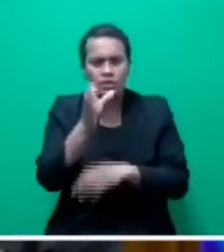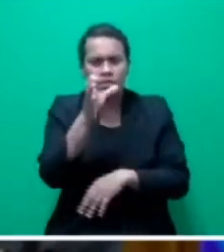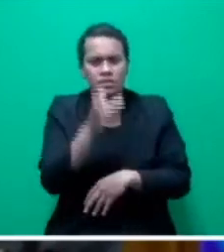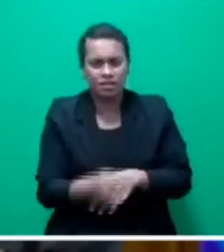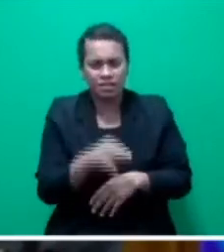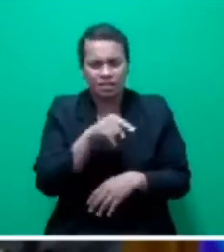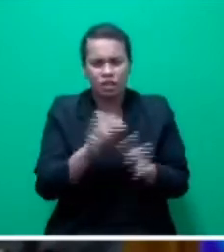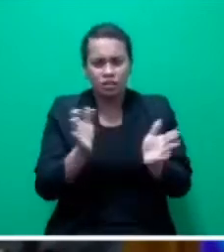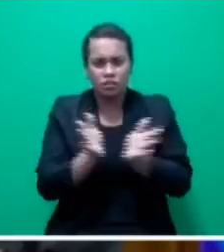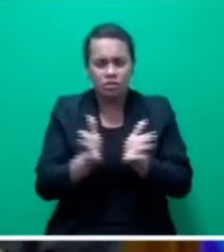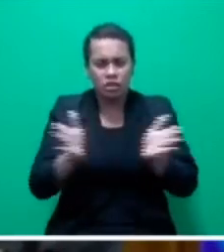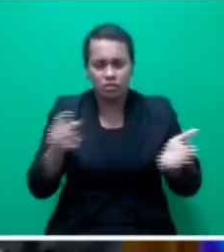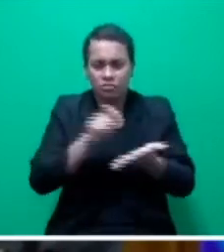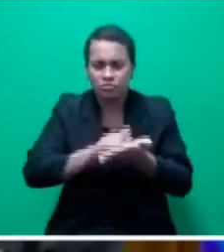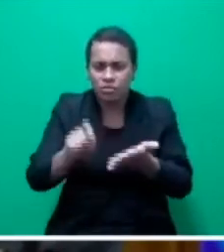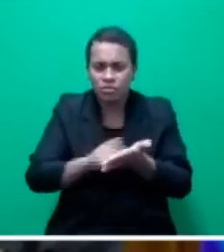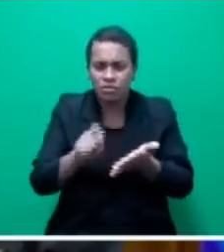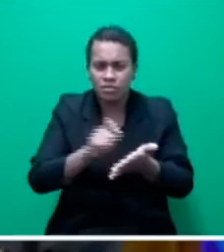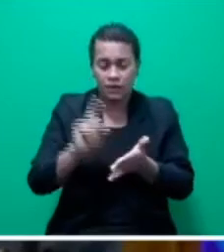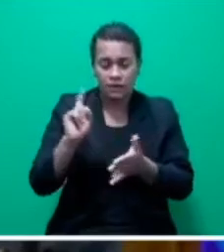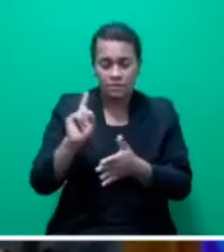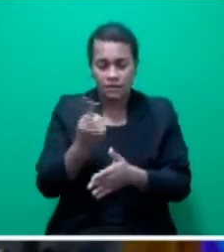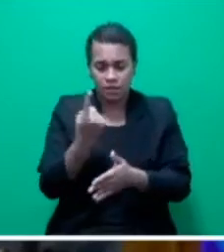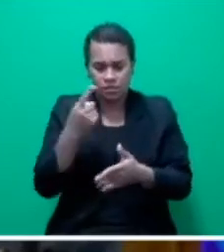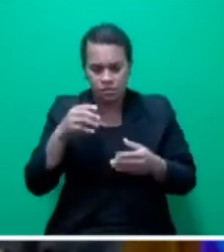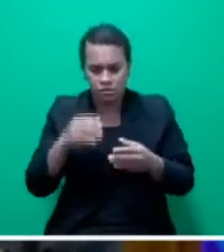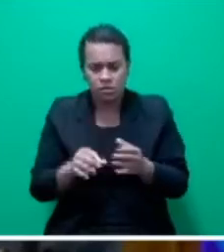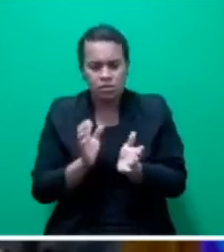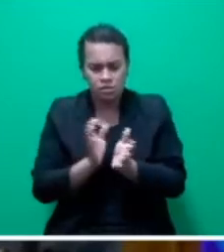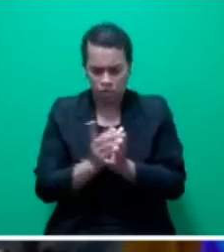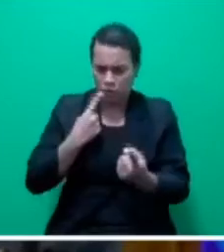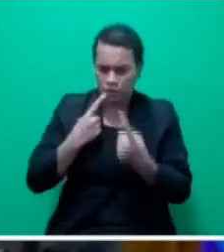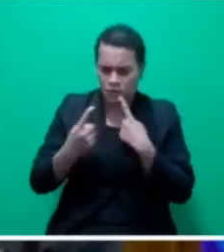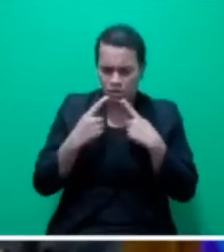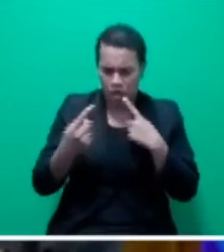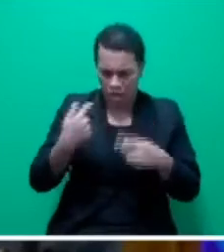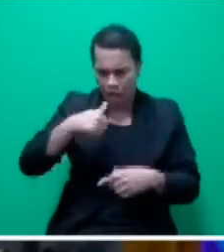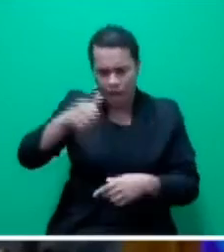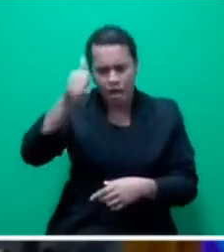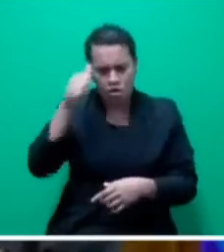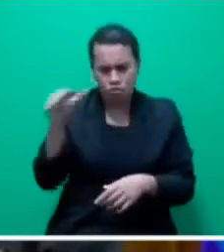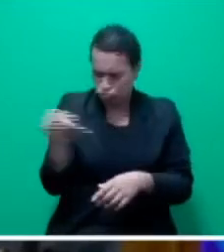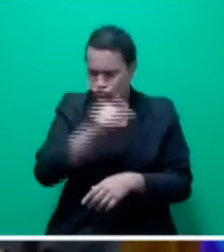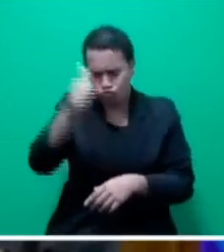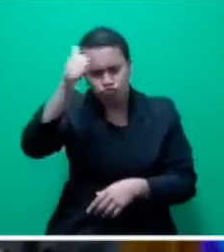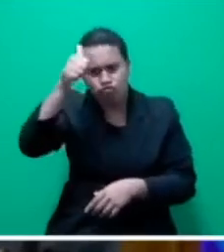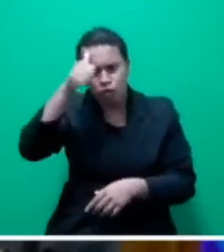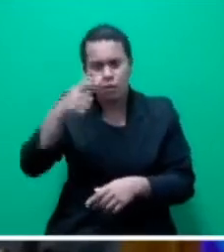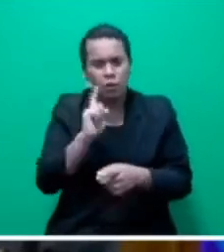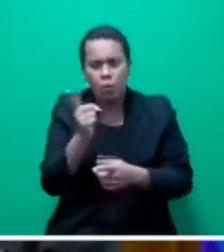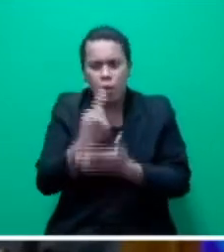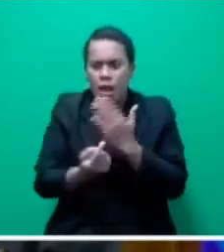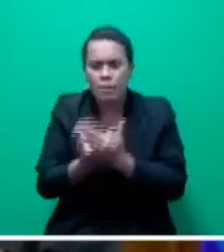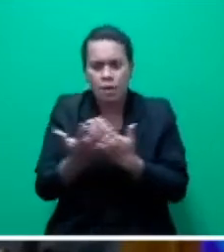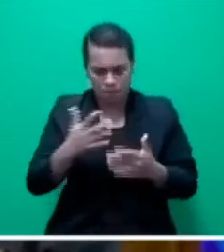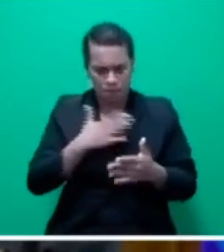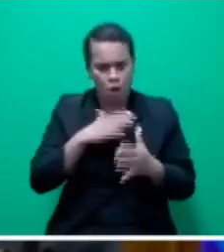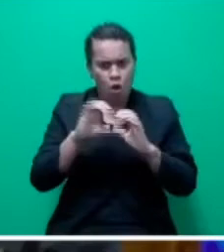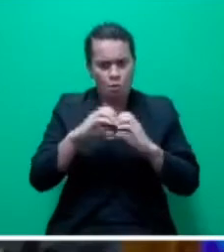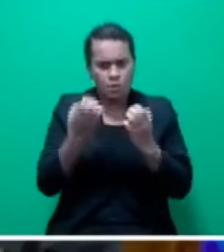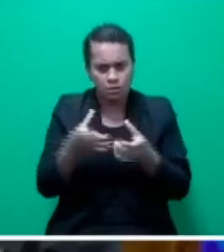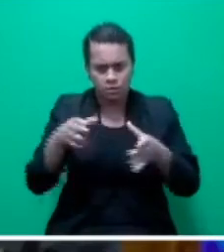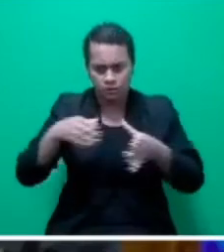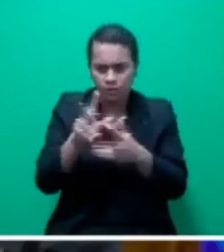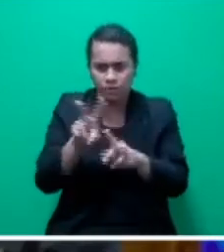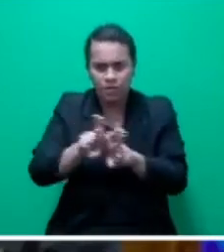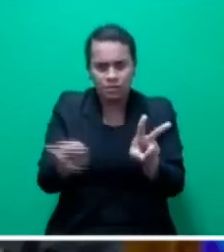Party that he was reading from, commented that I should know what is happening in my party. I certainly do, Mr. Speaker. As a vice president, I'm a